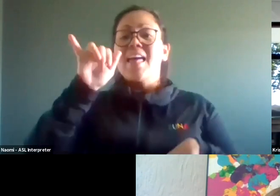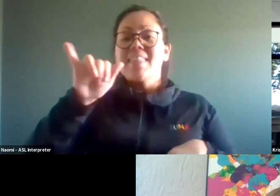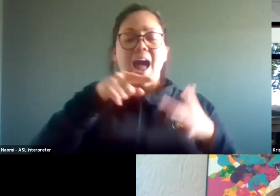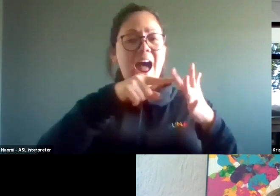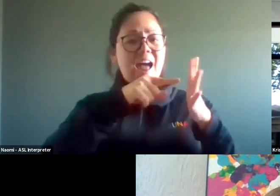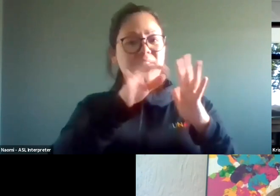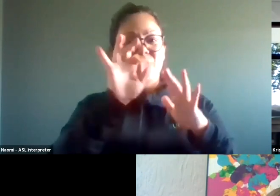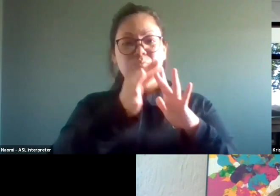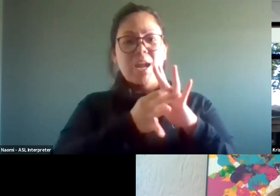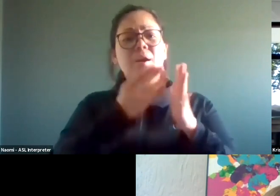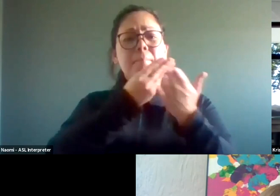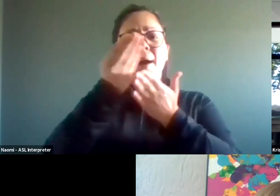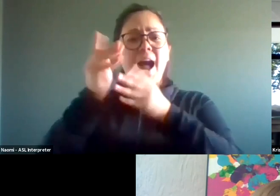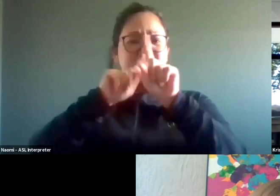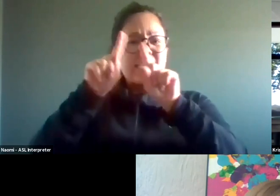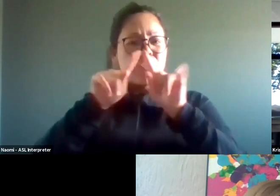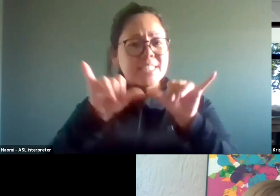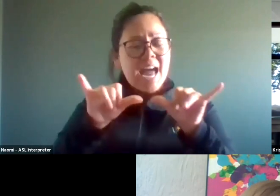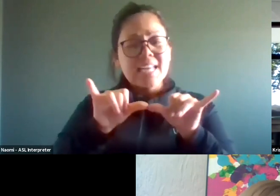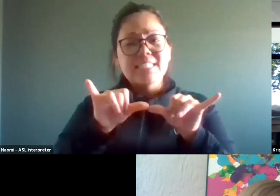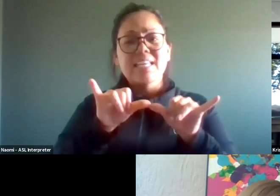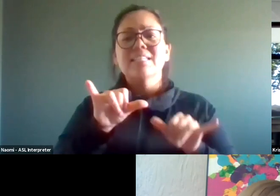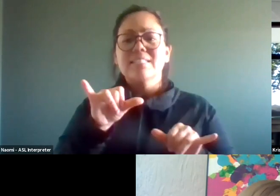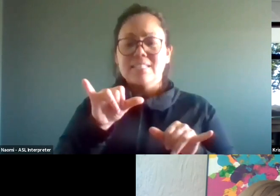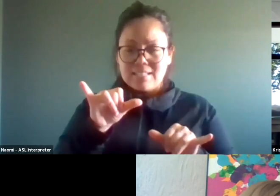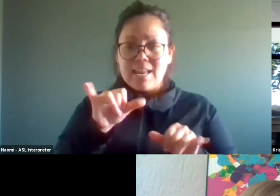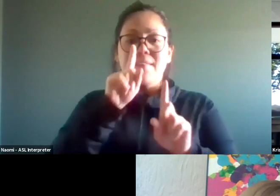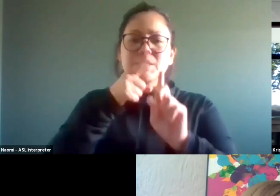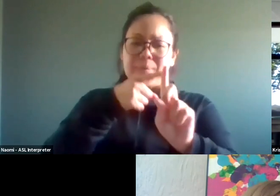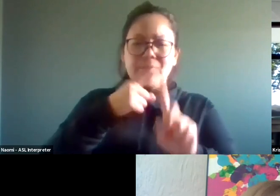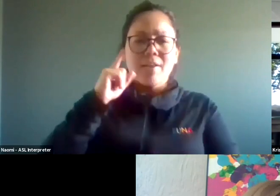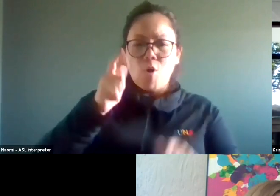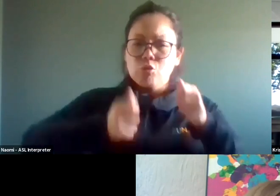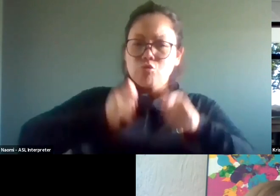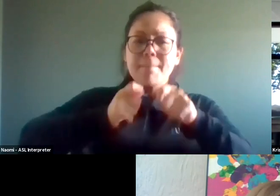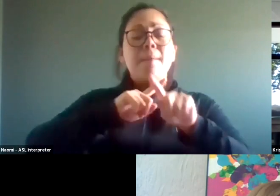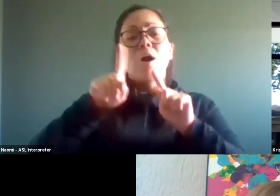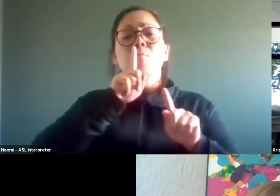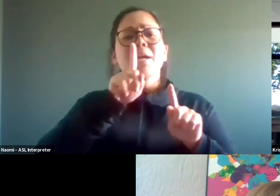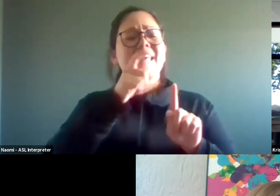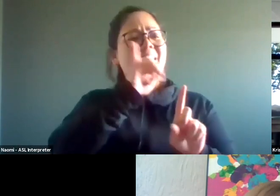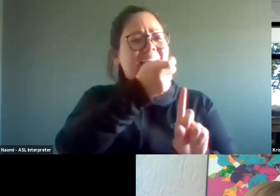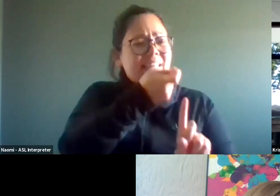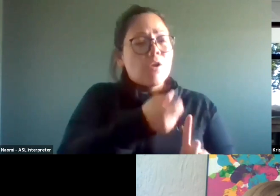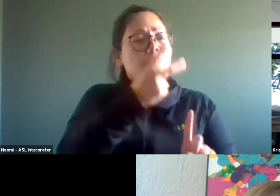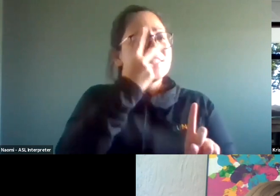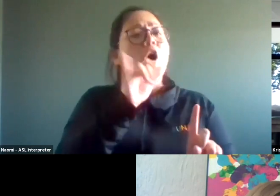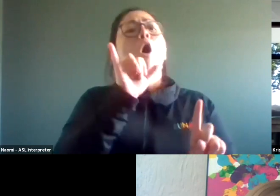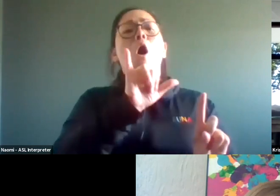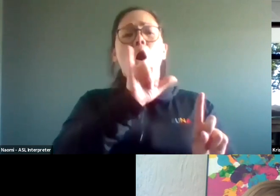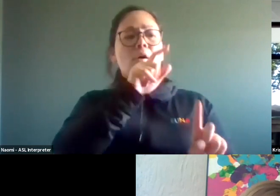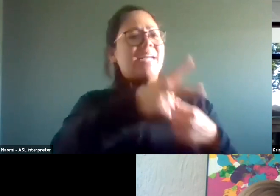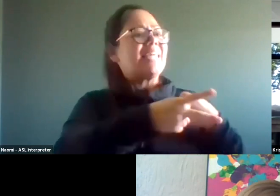sizes. Uh, this is specifically for drumsticks, but it's all this kind of little stuff, especially if you're working with